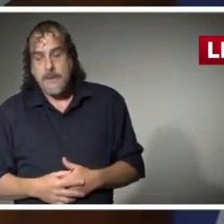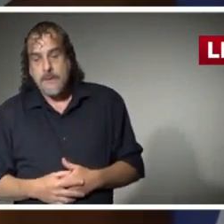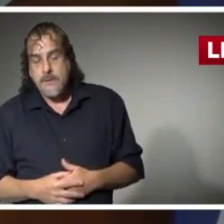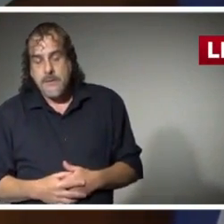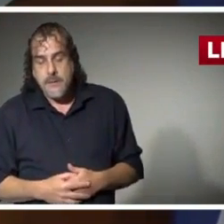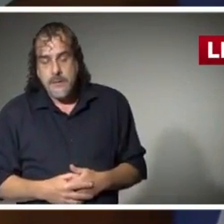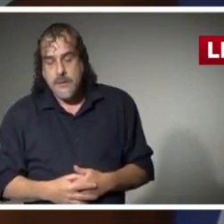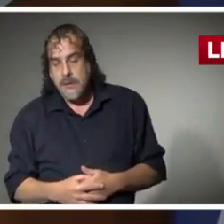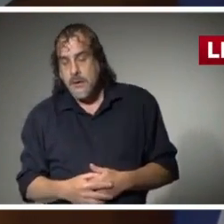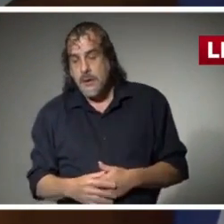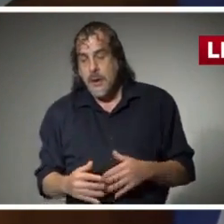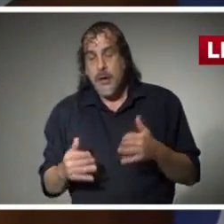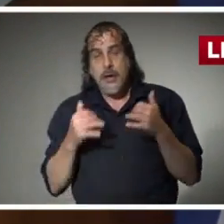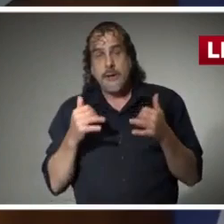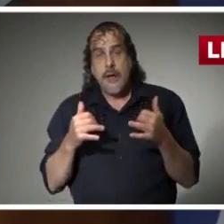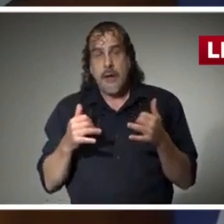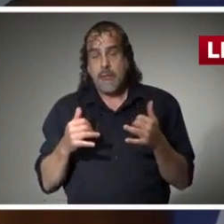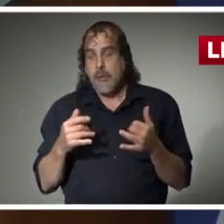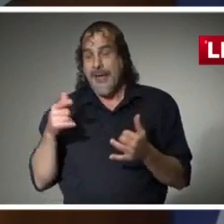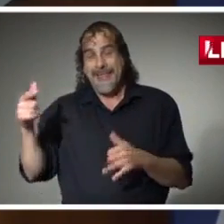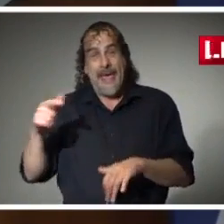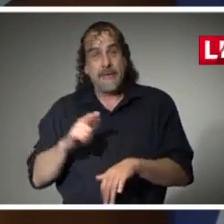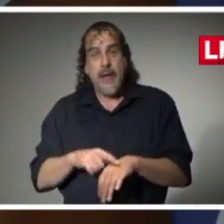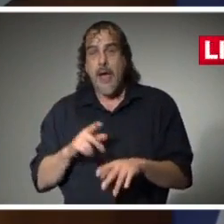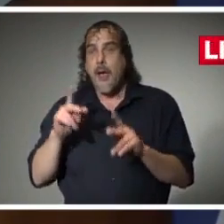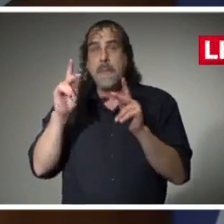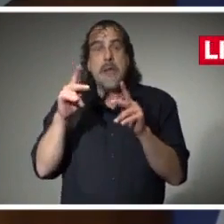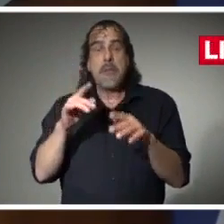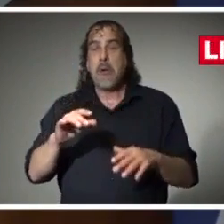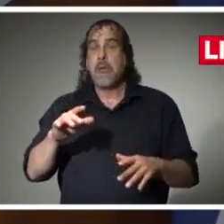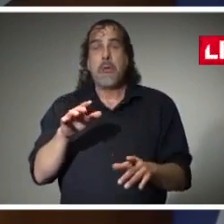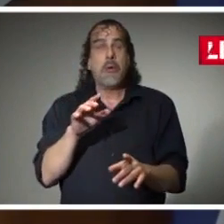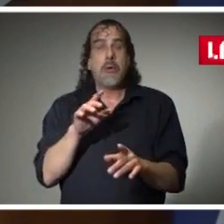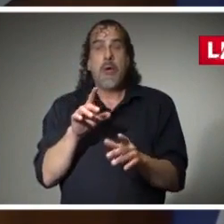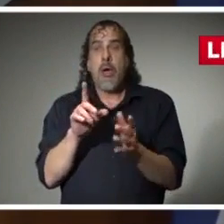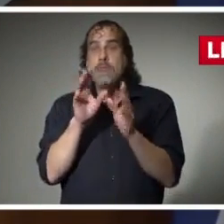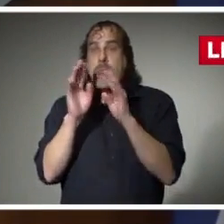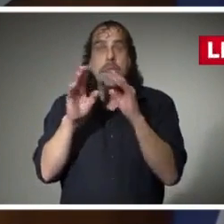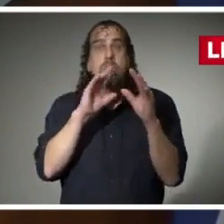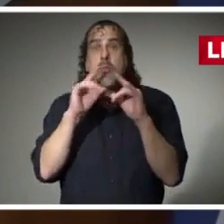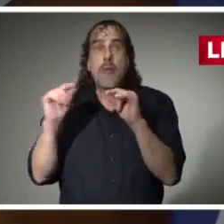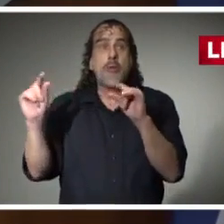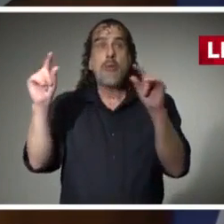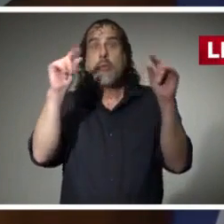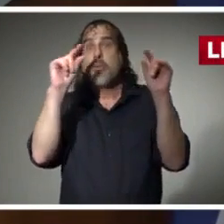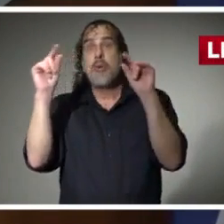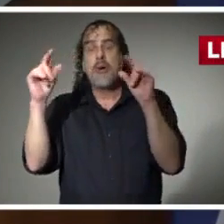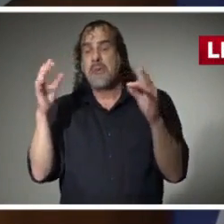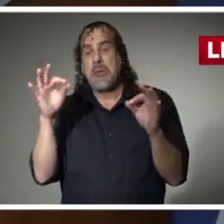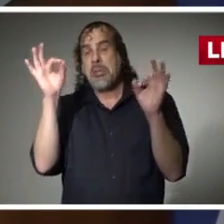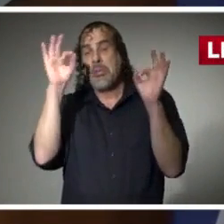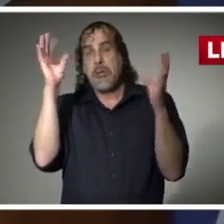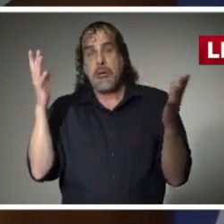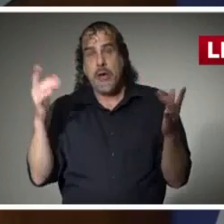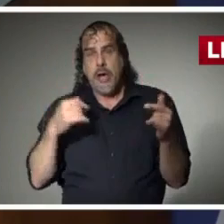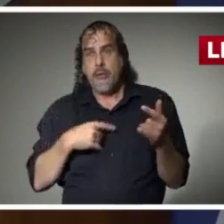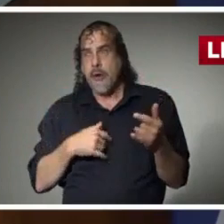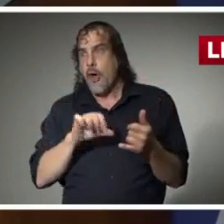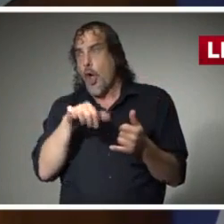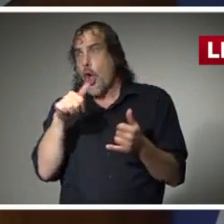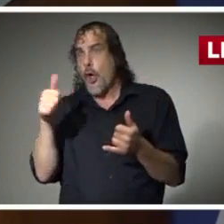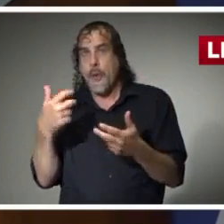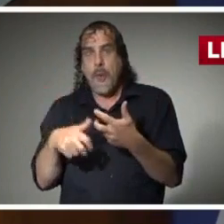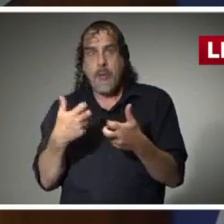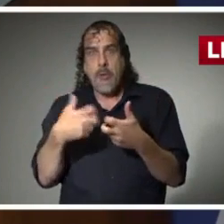Now, it did not get a lot of press at the time. And admittedly, we've been dealing with a lot of other things. But I want y'all to